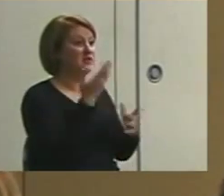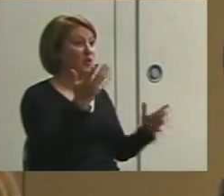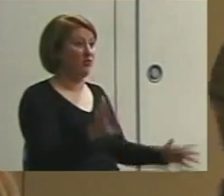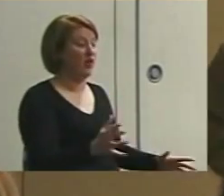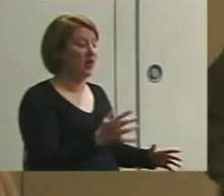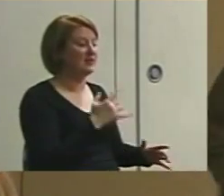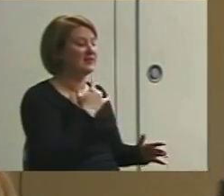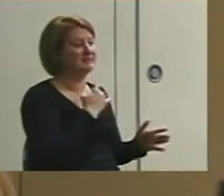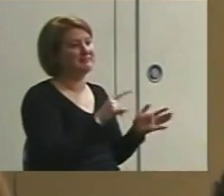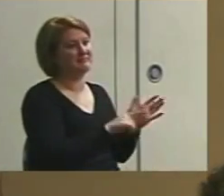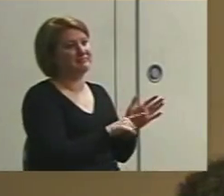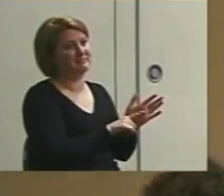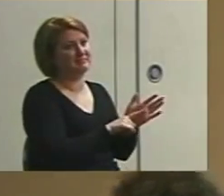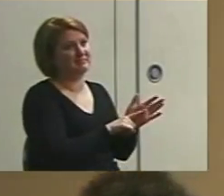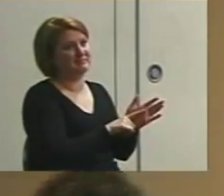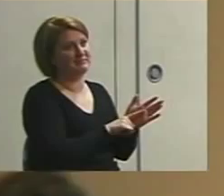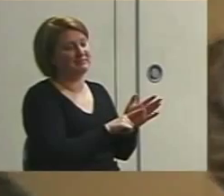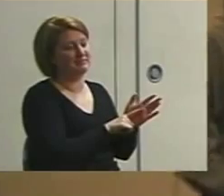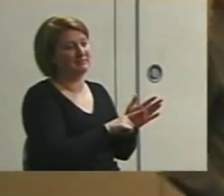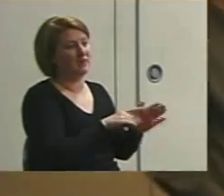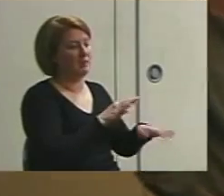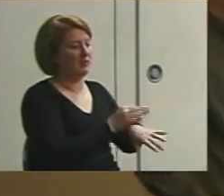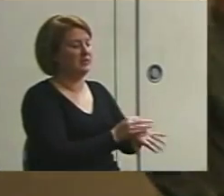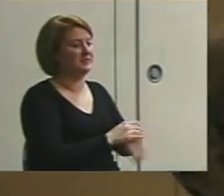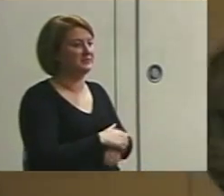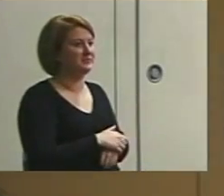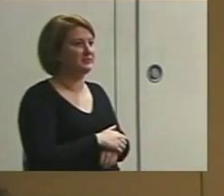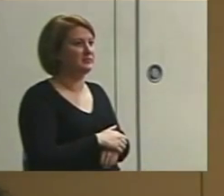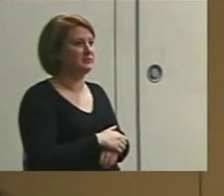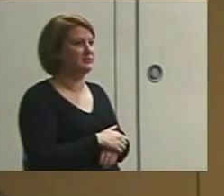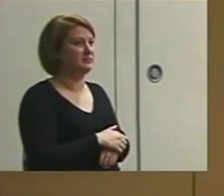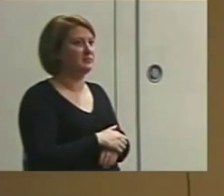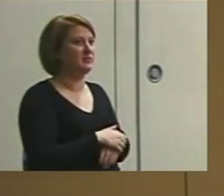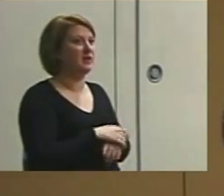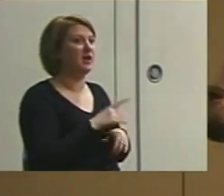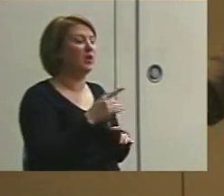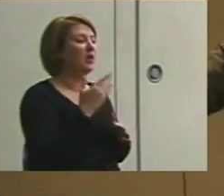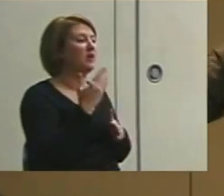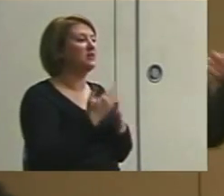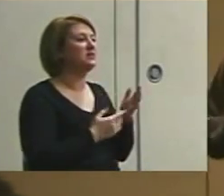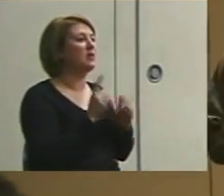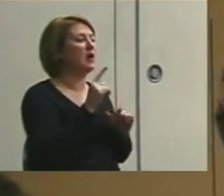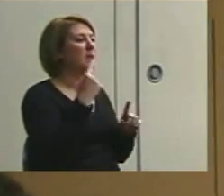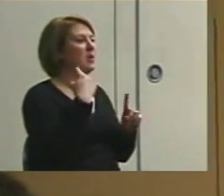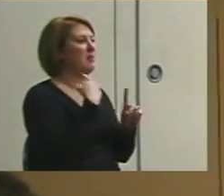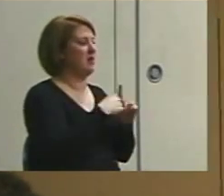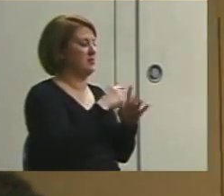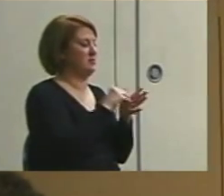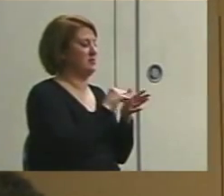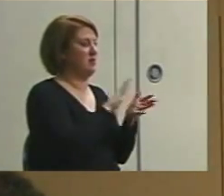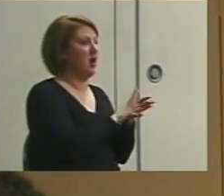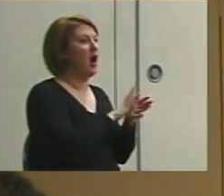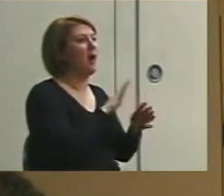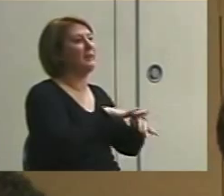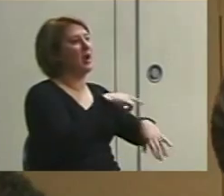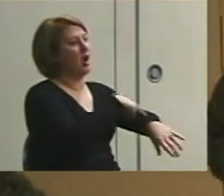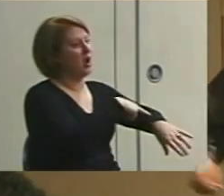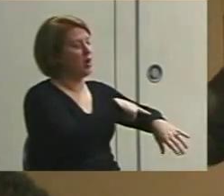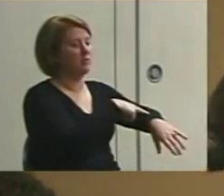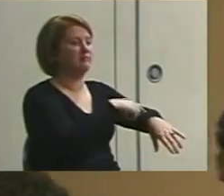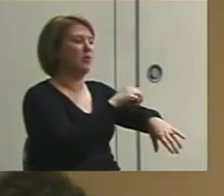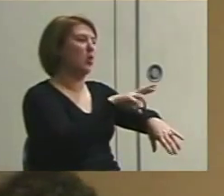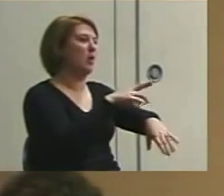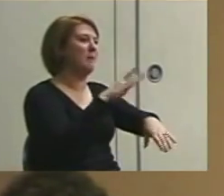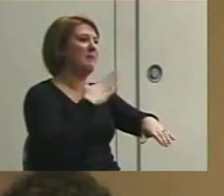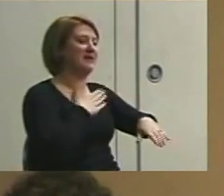vibrates on my wrist, on my wrist, and I go and somewhere I put a plus. Now that could be on my arm, that could